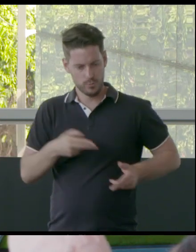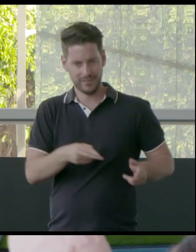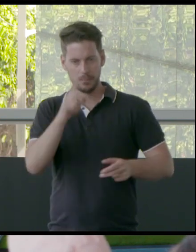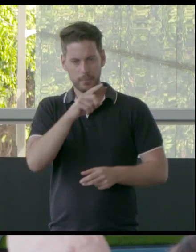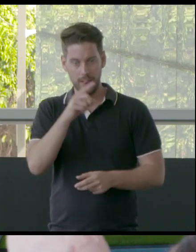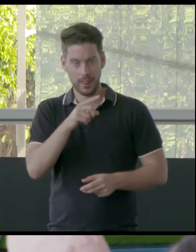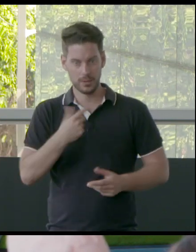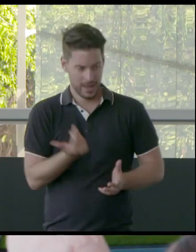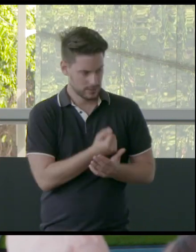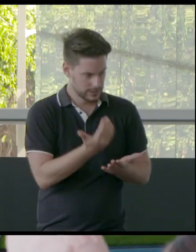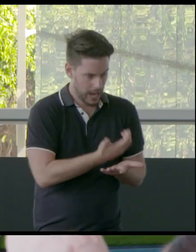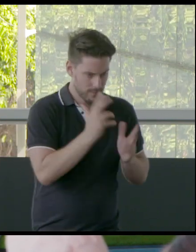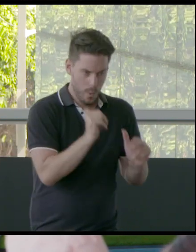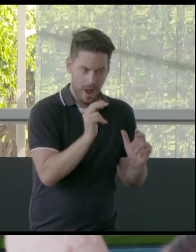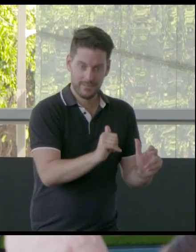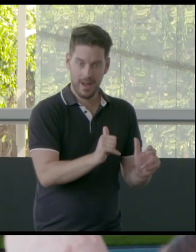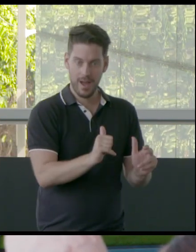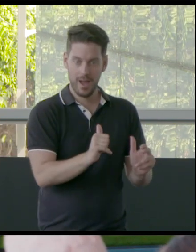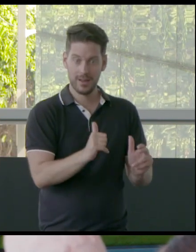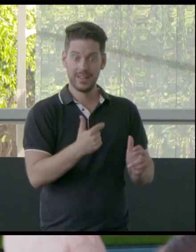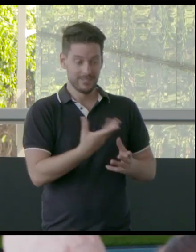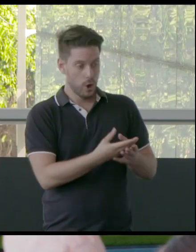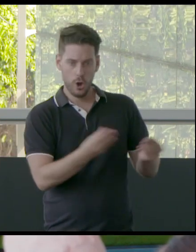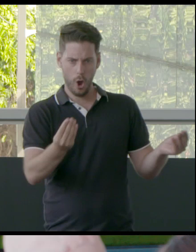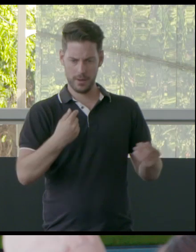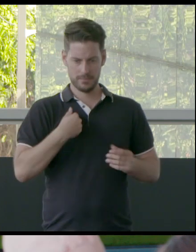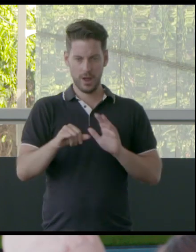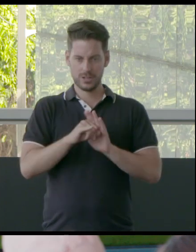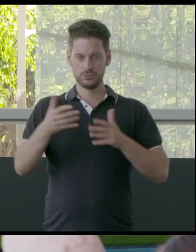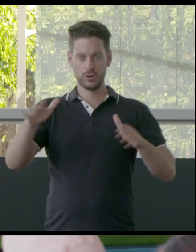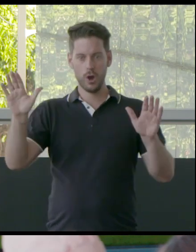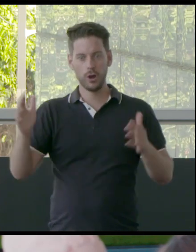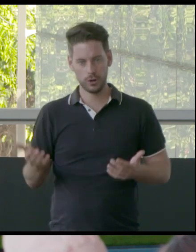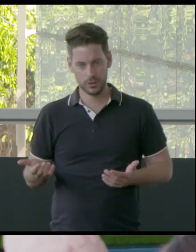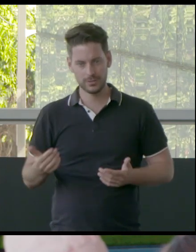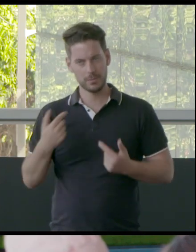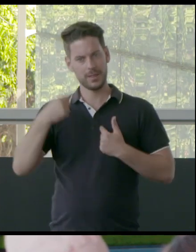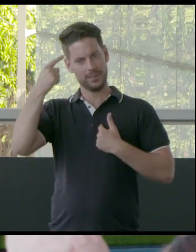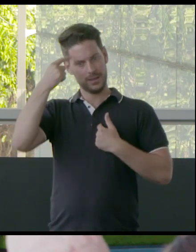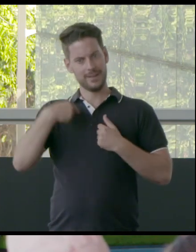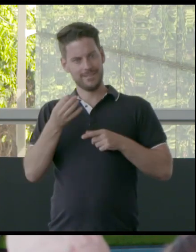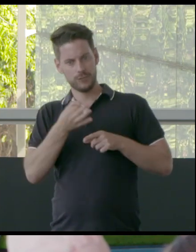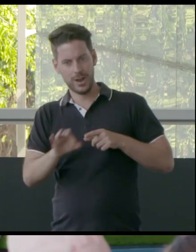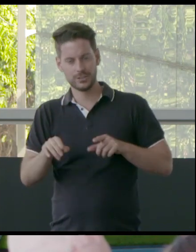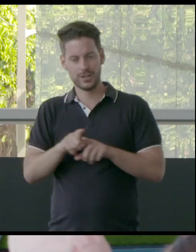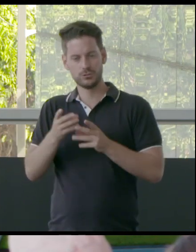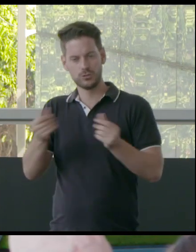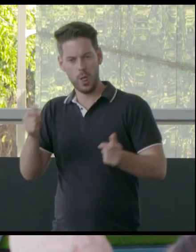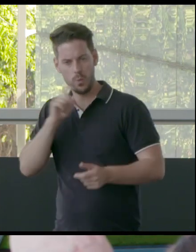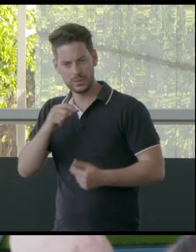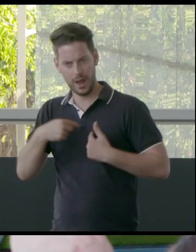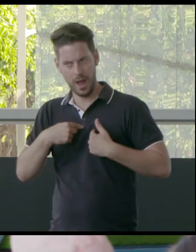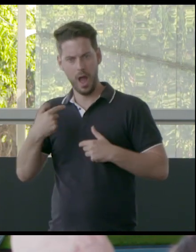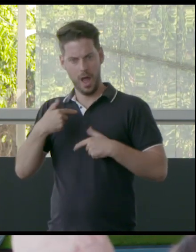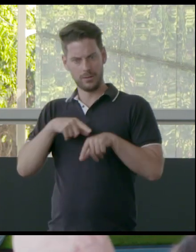safe, they're not Barkingey. I mean, that's something I think about too, being freshwater and saltwater. Like, I'm